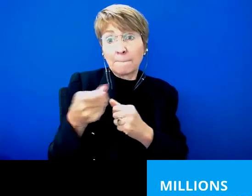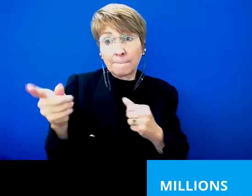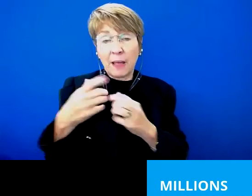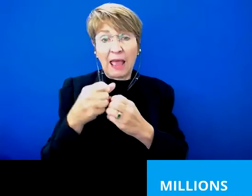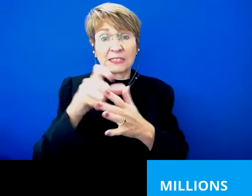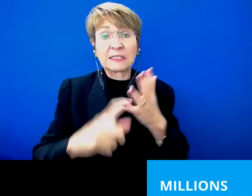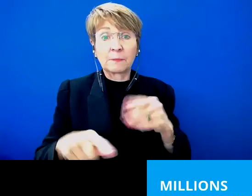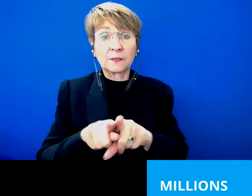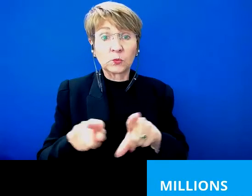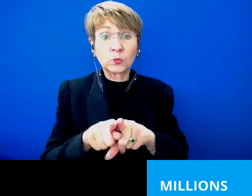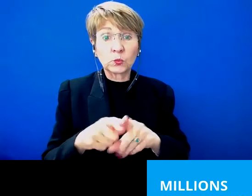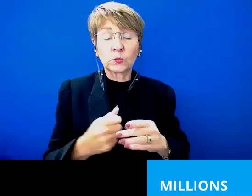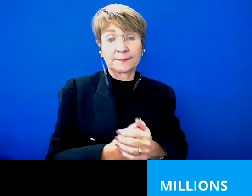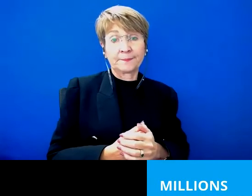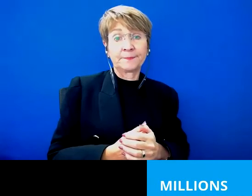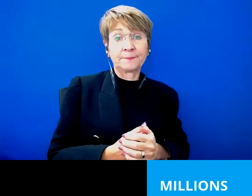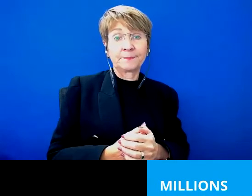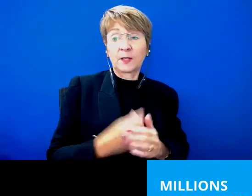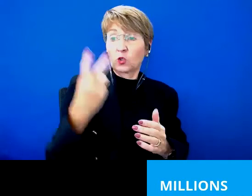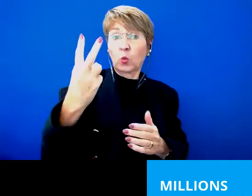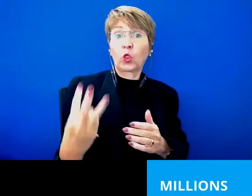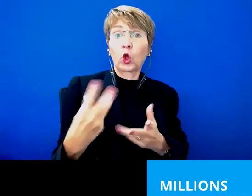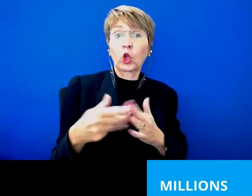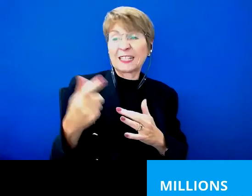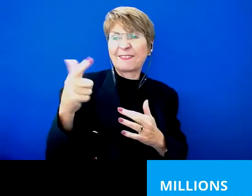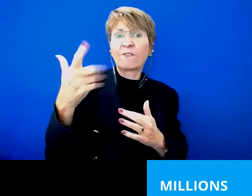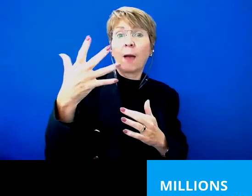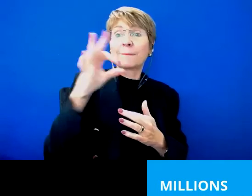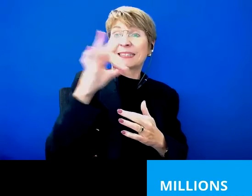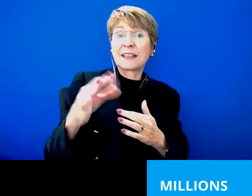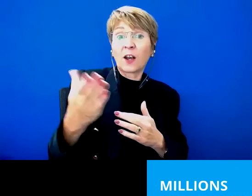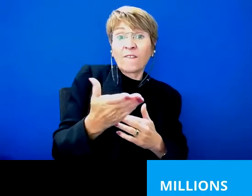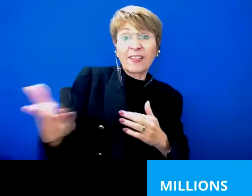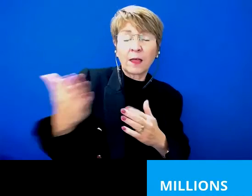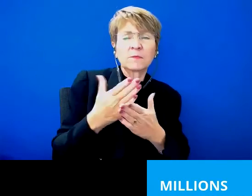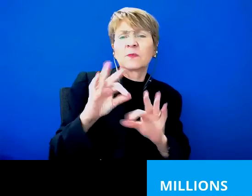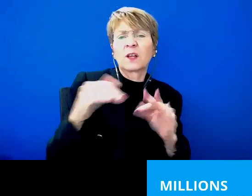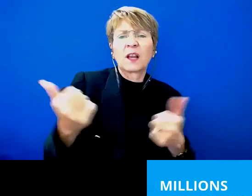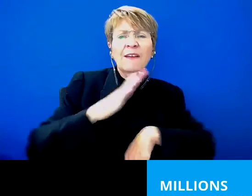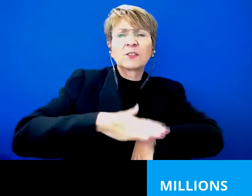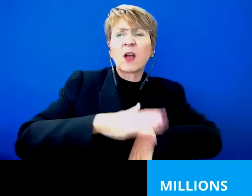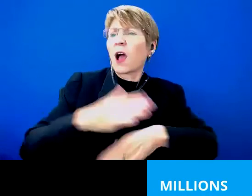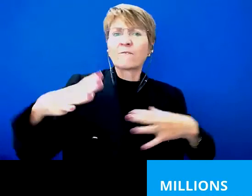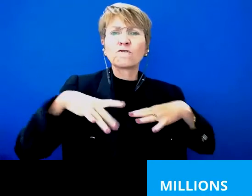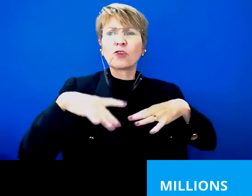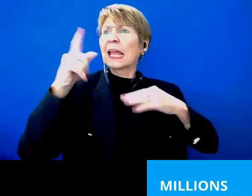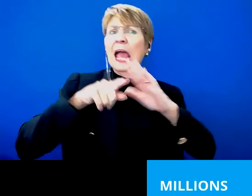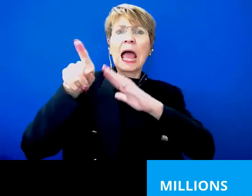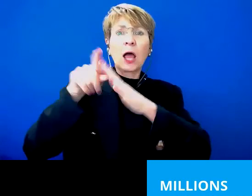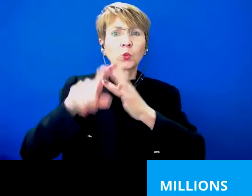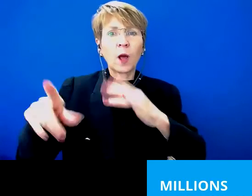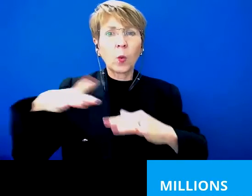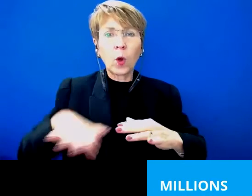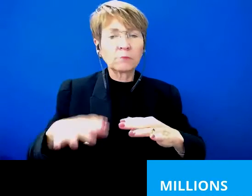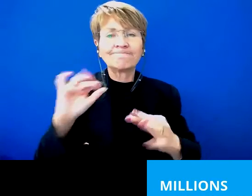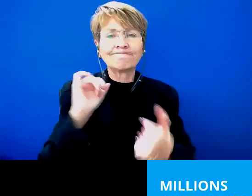Finally, two thirds of carers do not usually have enough time for themselves. So research shows that